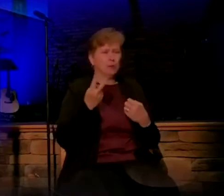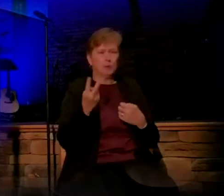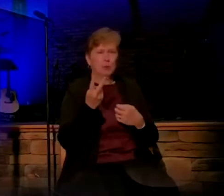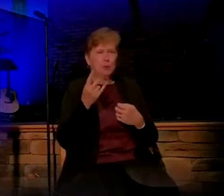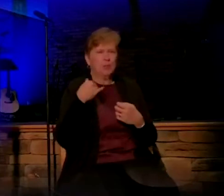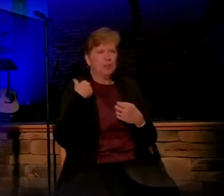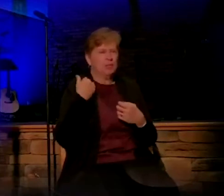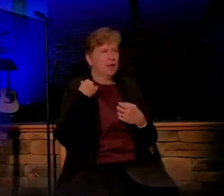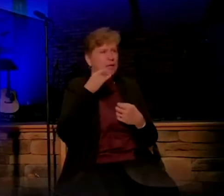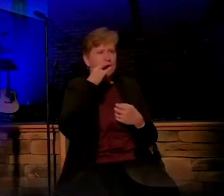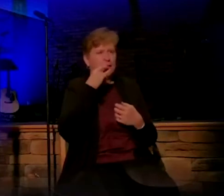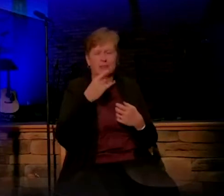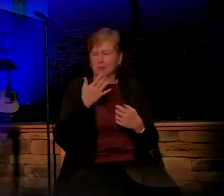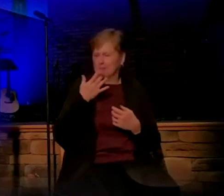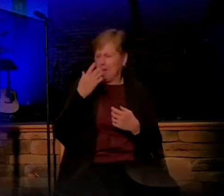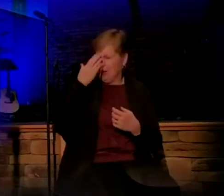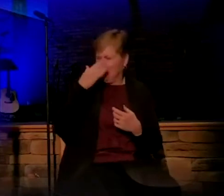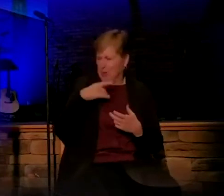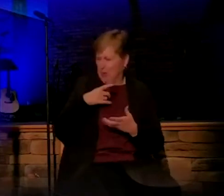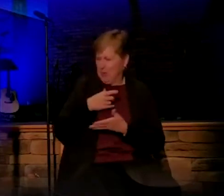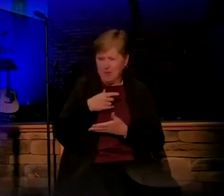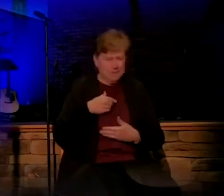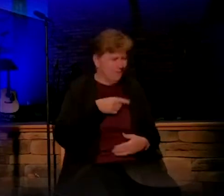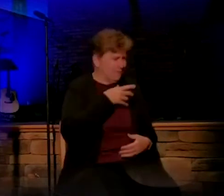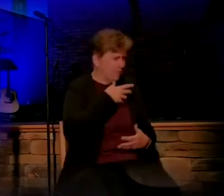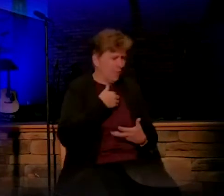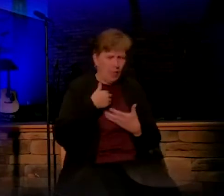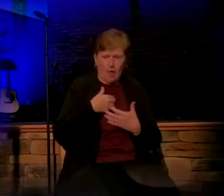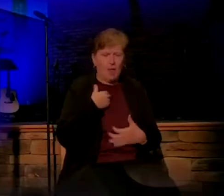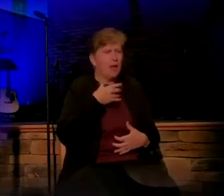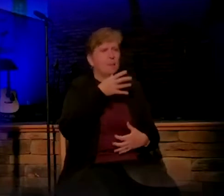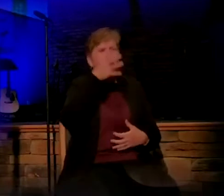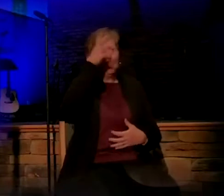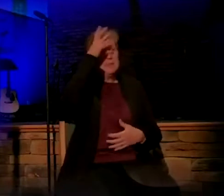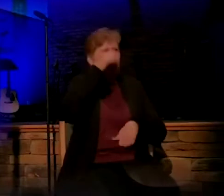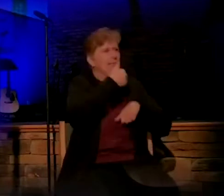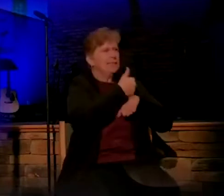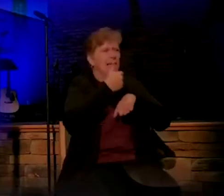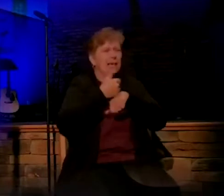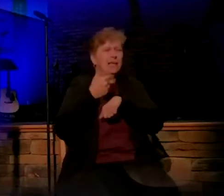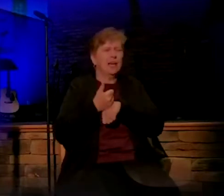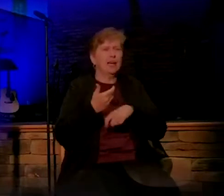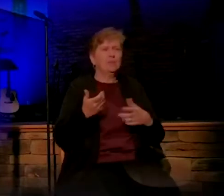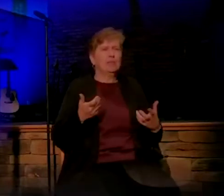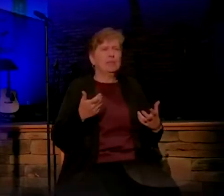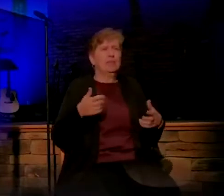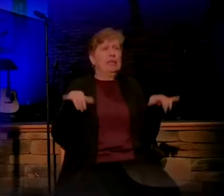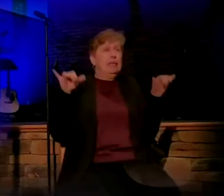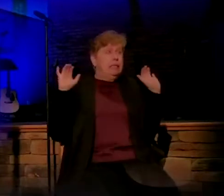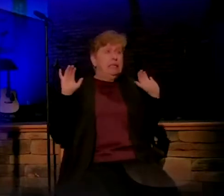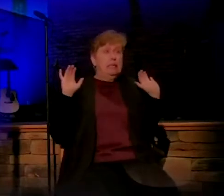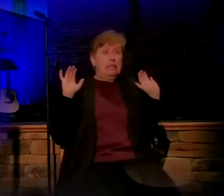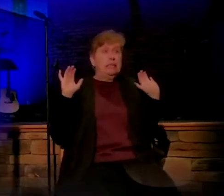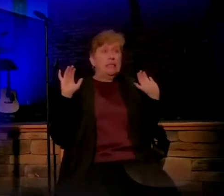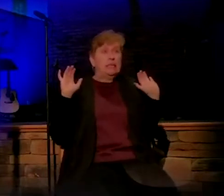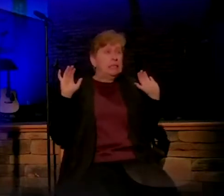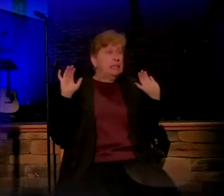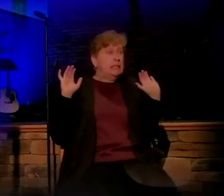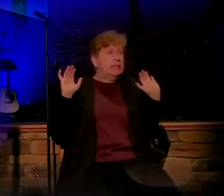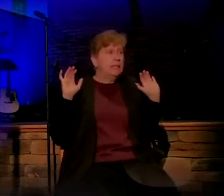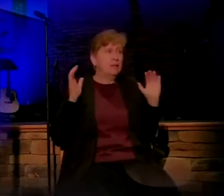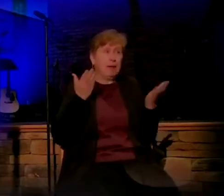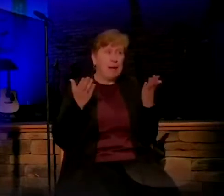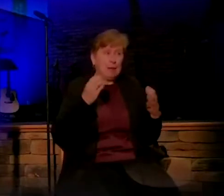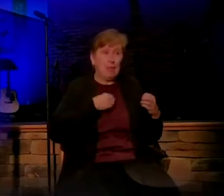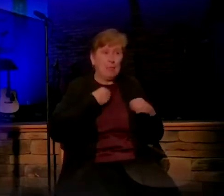I mean, you barely know her. Mom and dad had set it up. And I just came up with one word, yikes. Okay, that's probably the